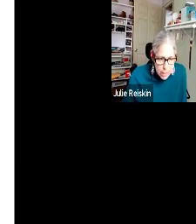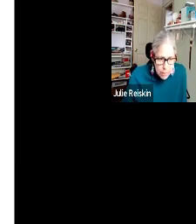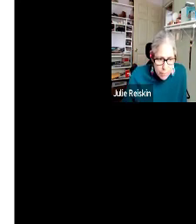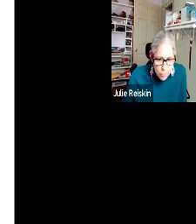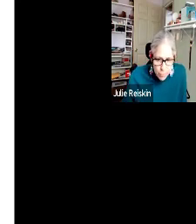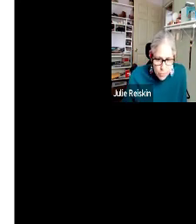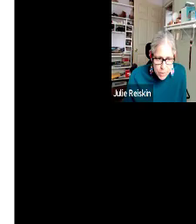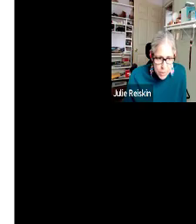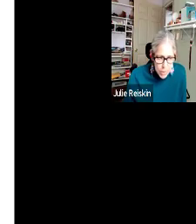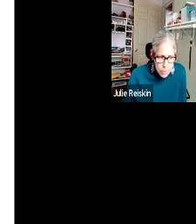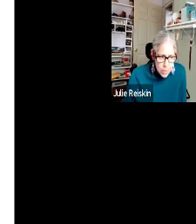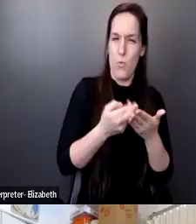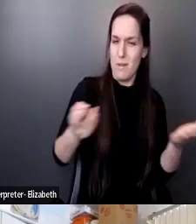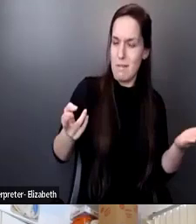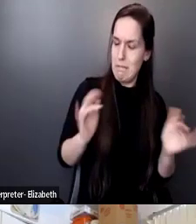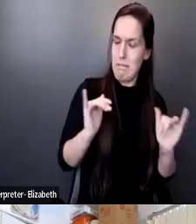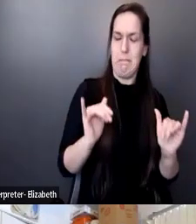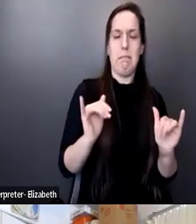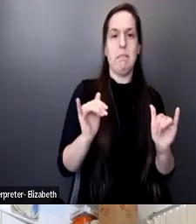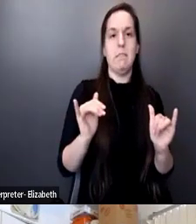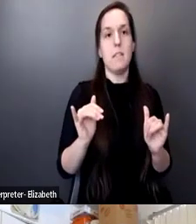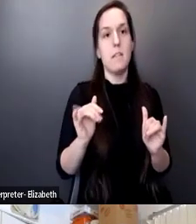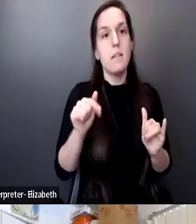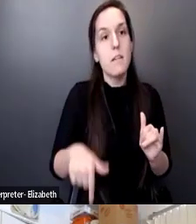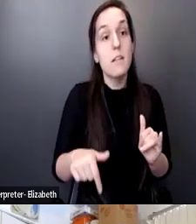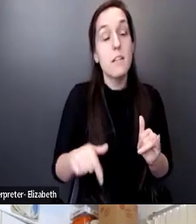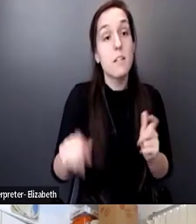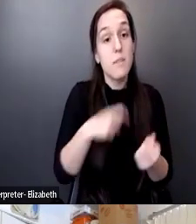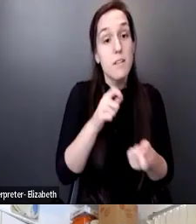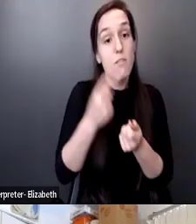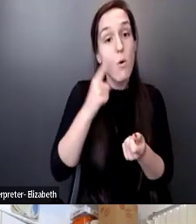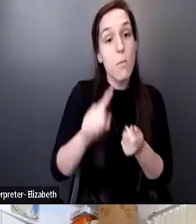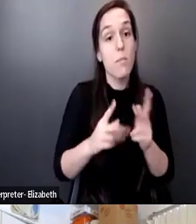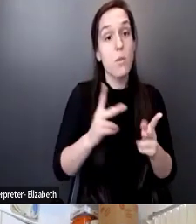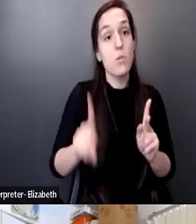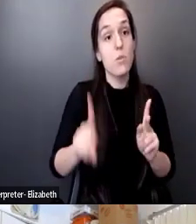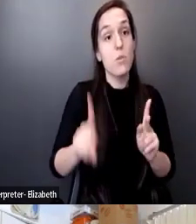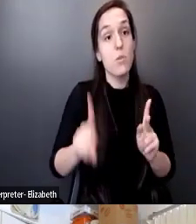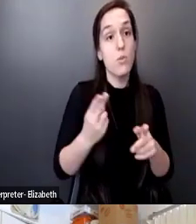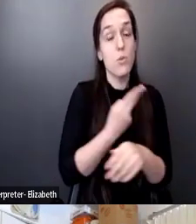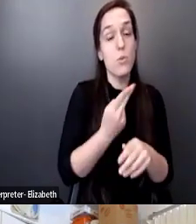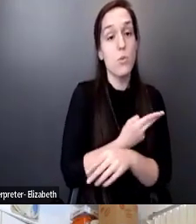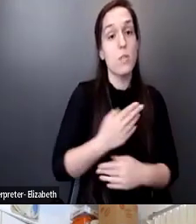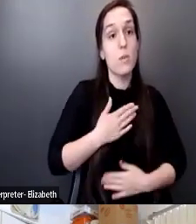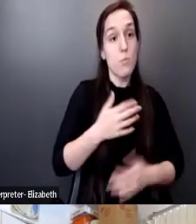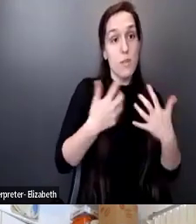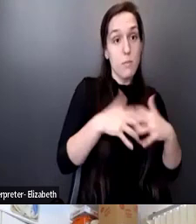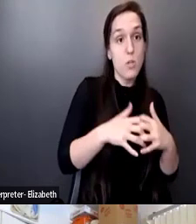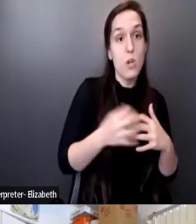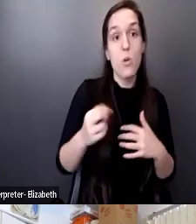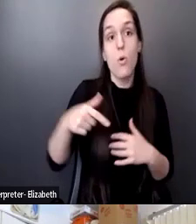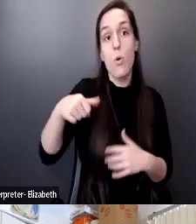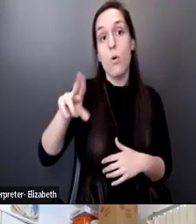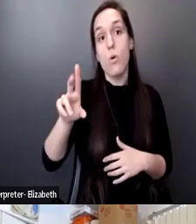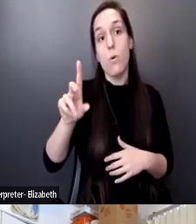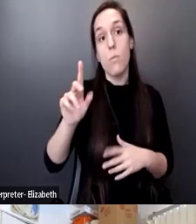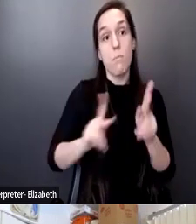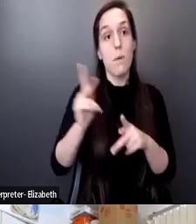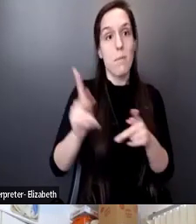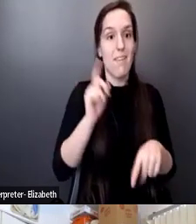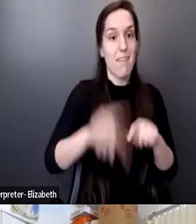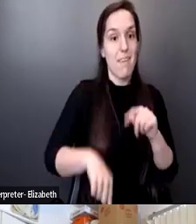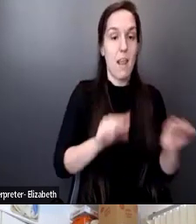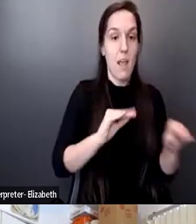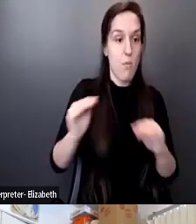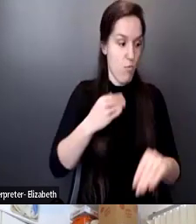especially scary for folks that use ventilators or people that play quadriplegics who might need them in a medical emergency. We